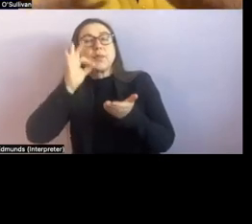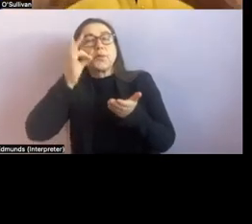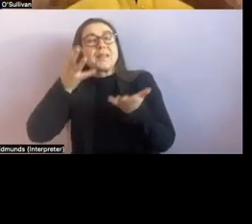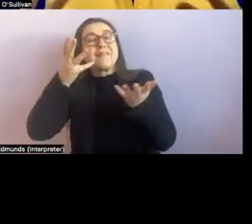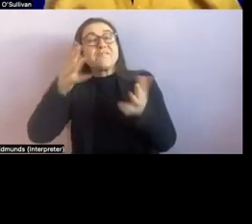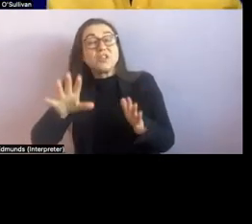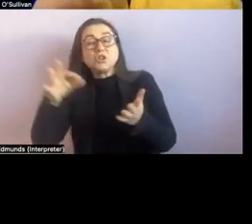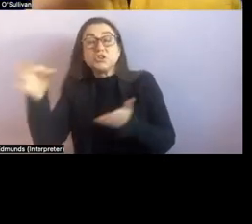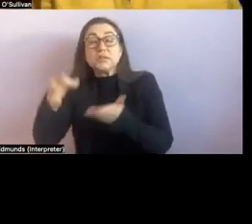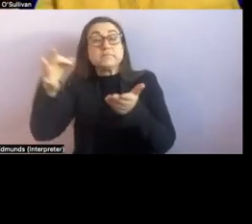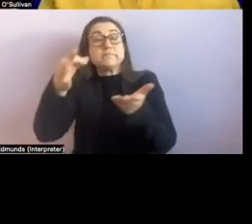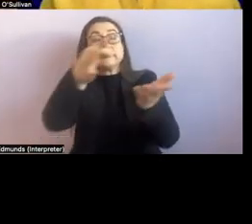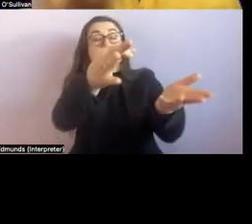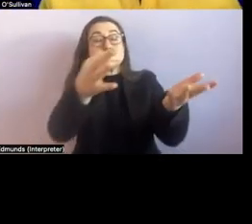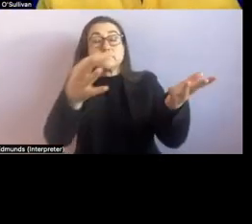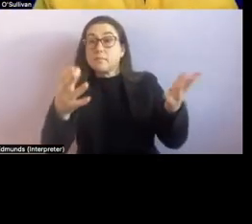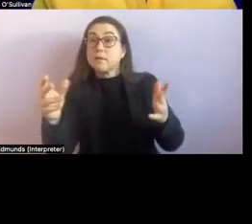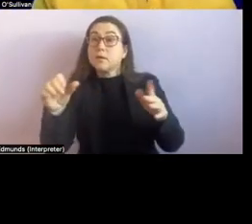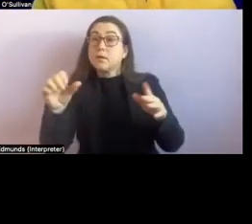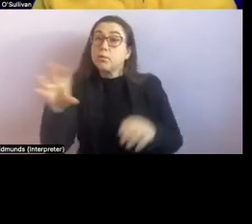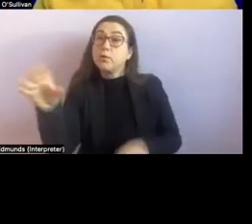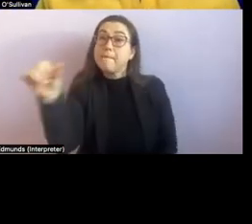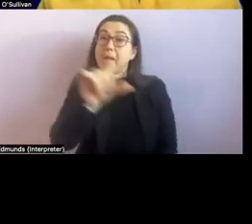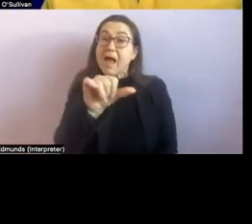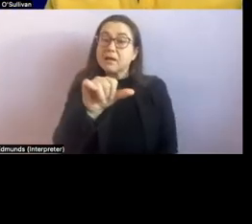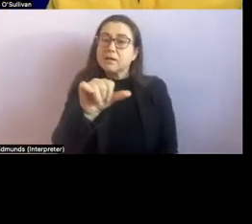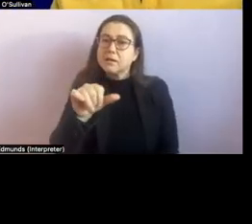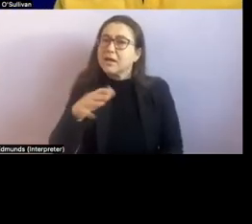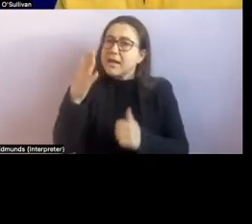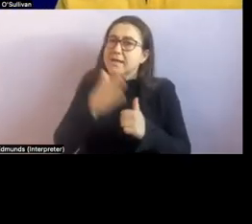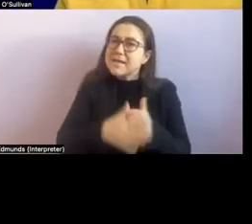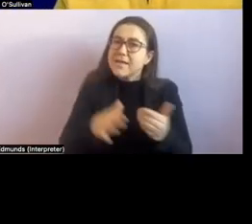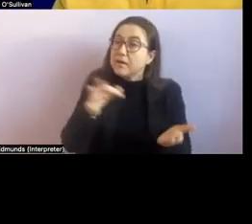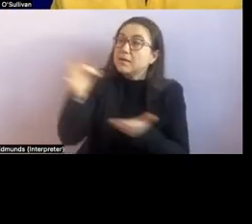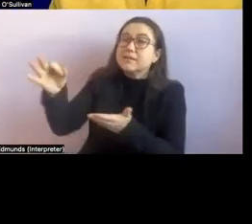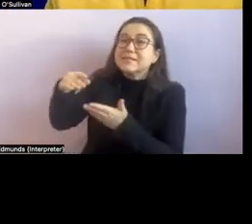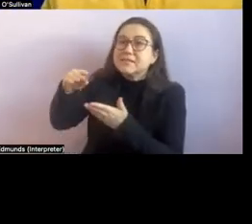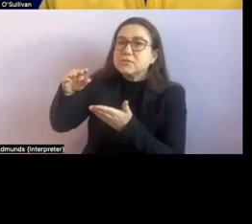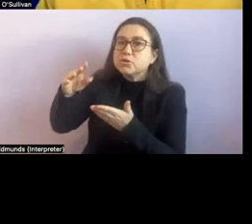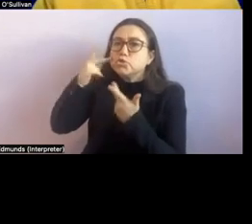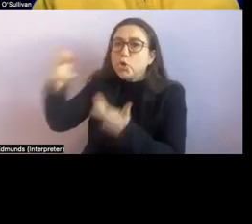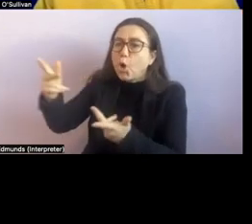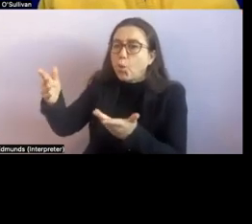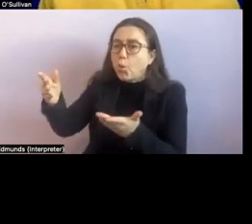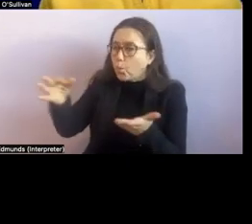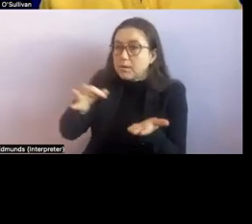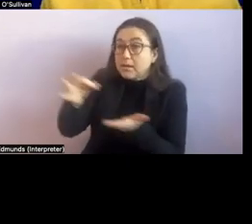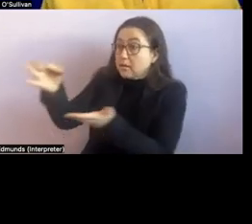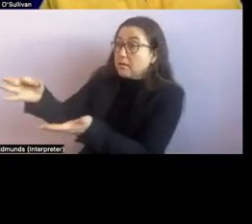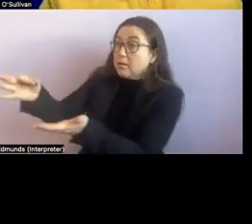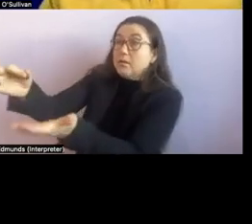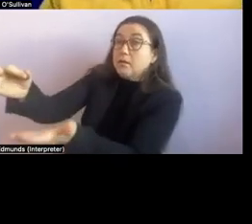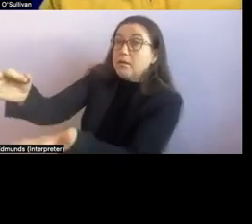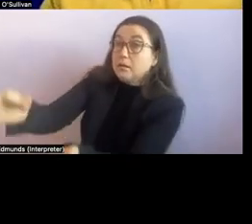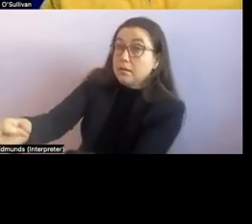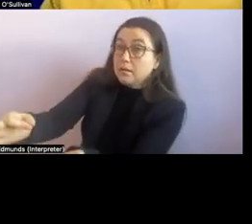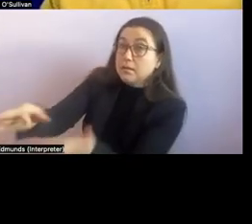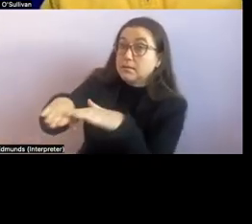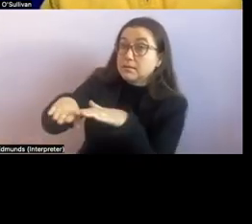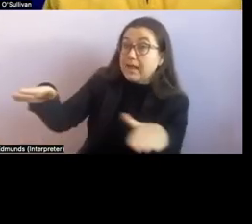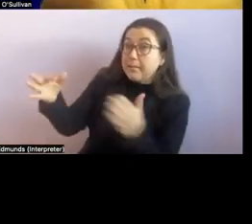she was putting her cup of tea back into the air from which it came um similarly people leaving a room